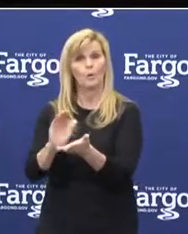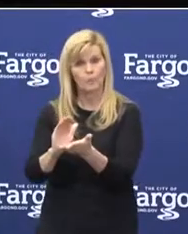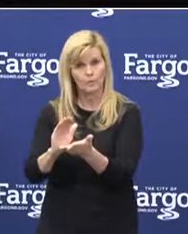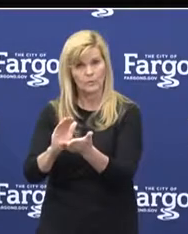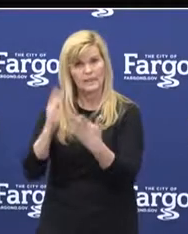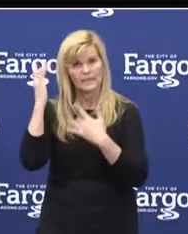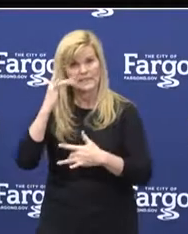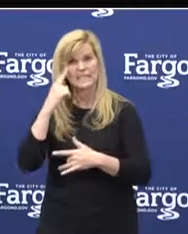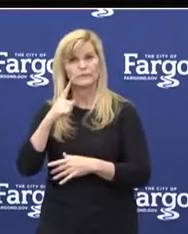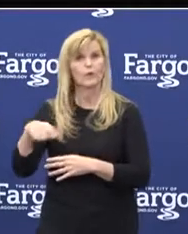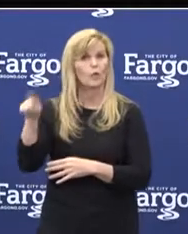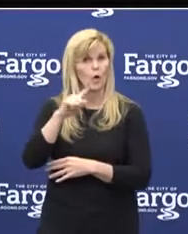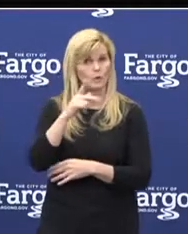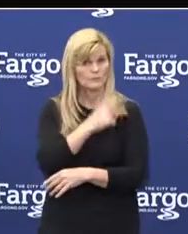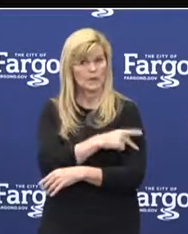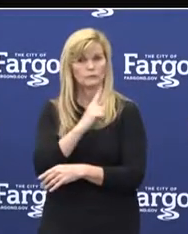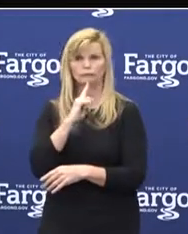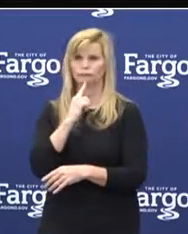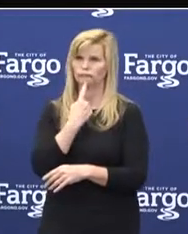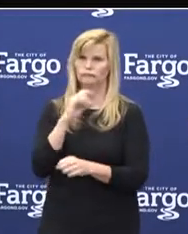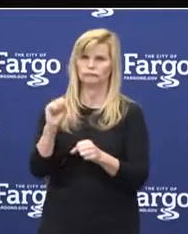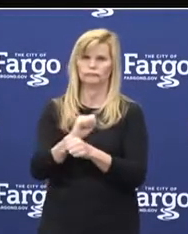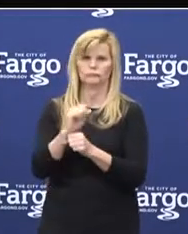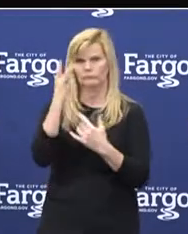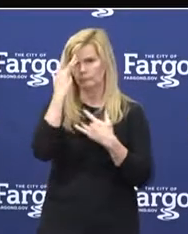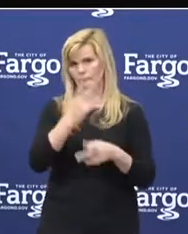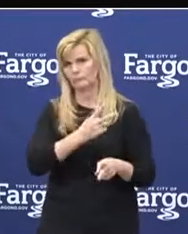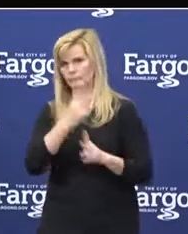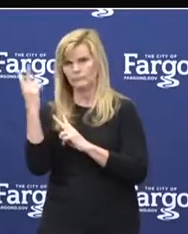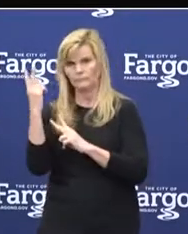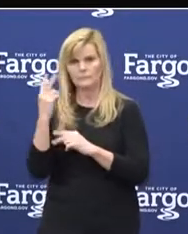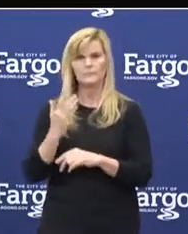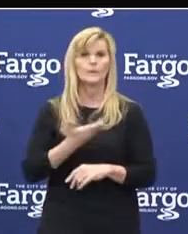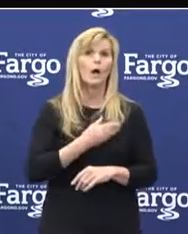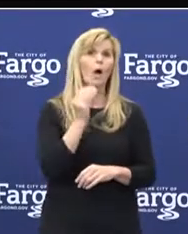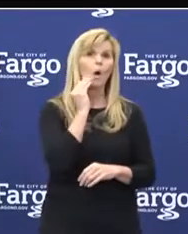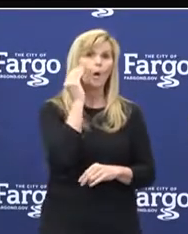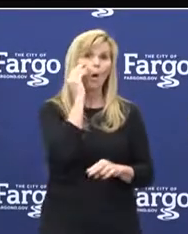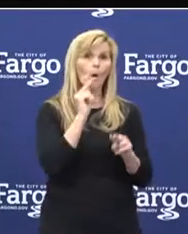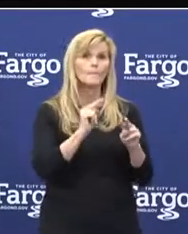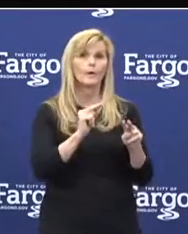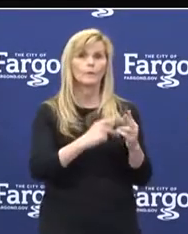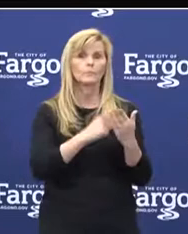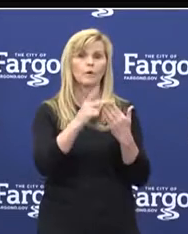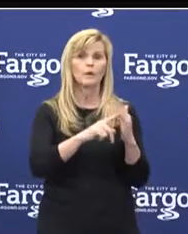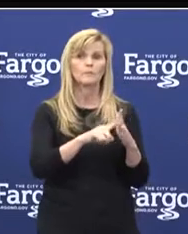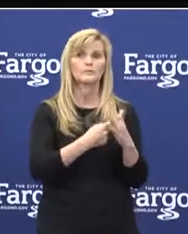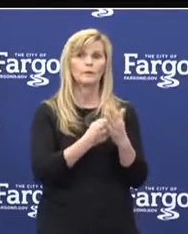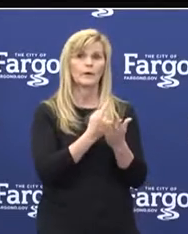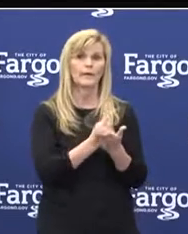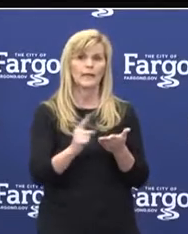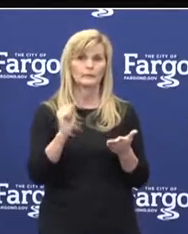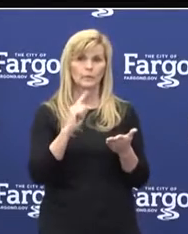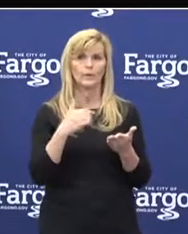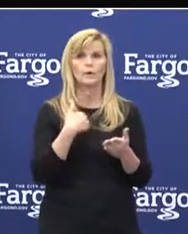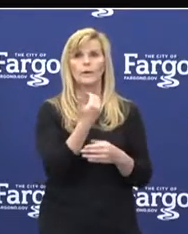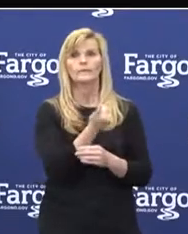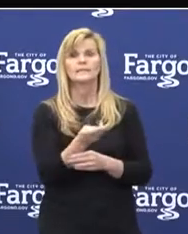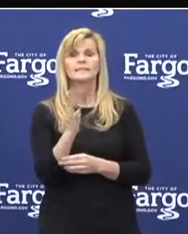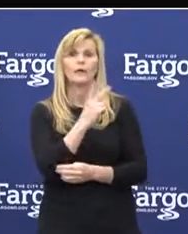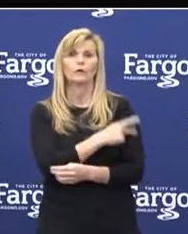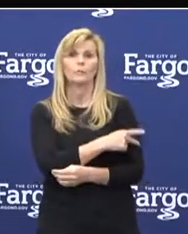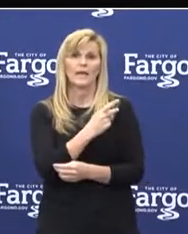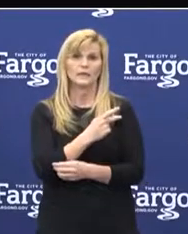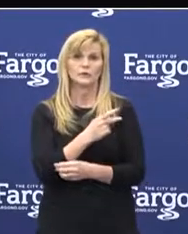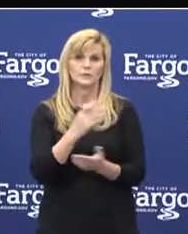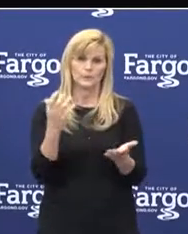patients. Sanford's new COVID home monitoring program started this last week. We have several patients taking advantage